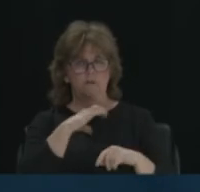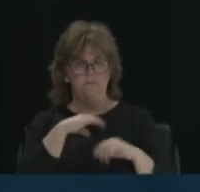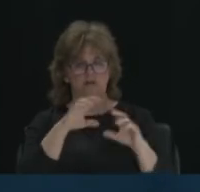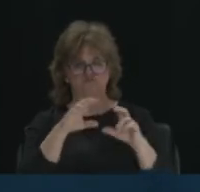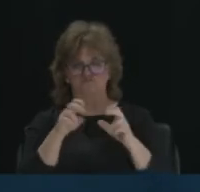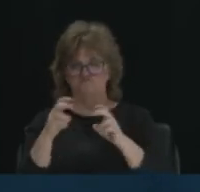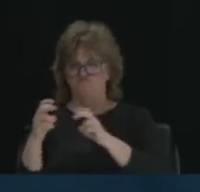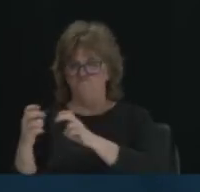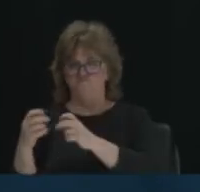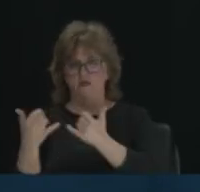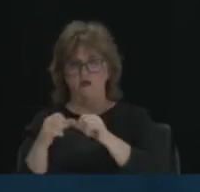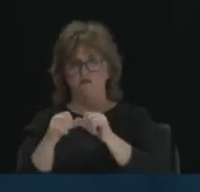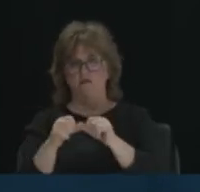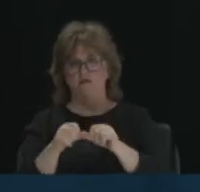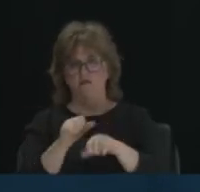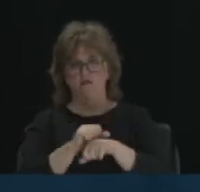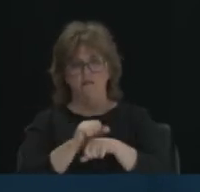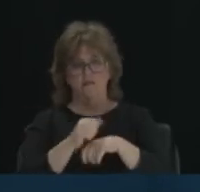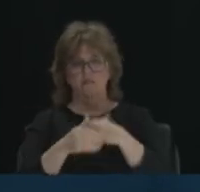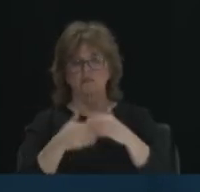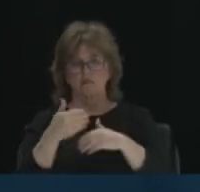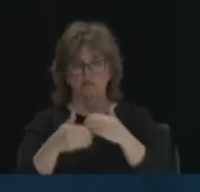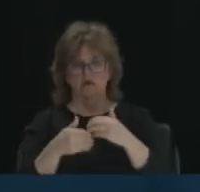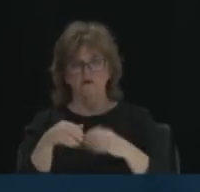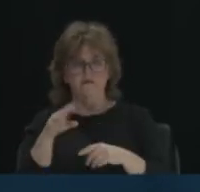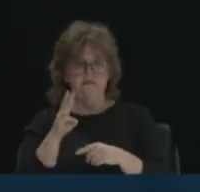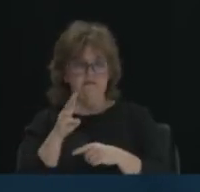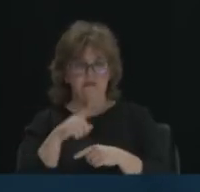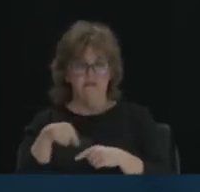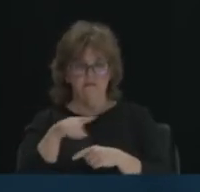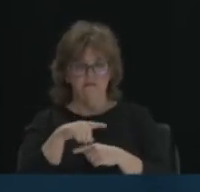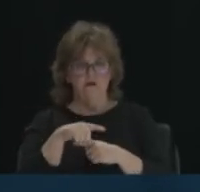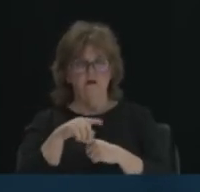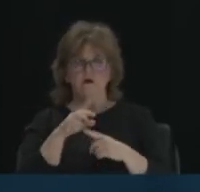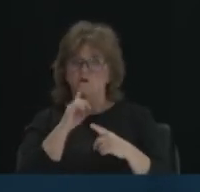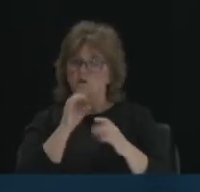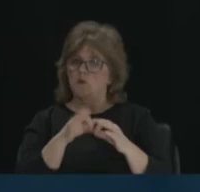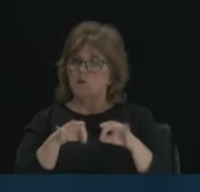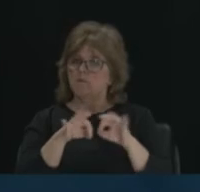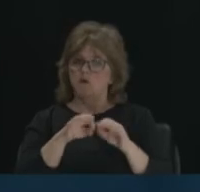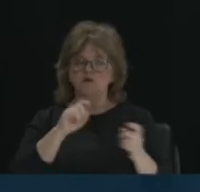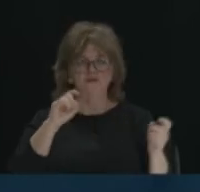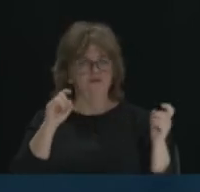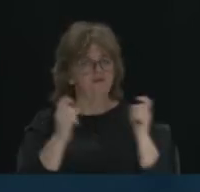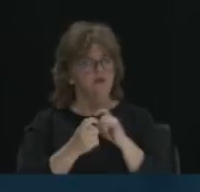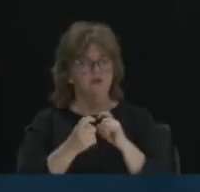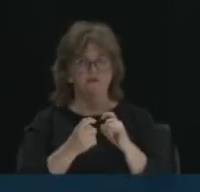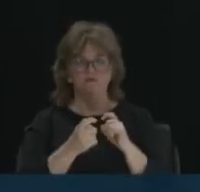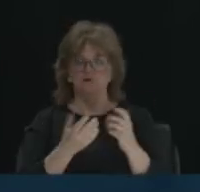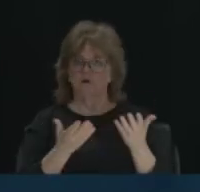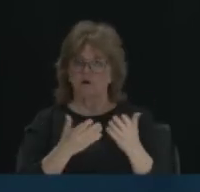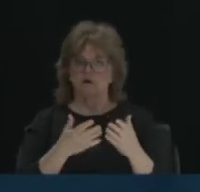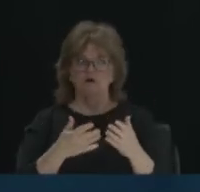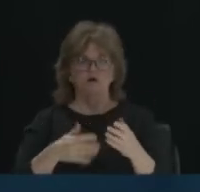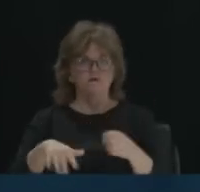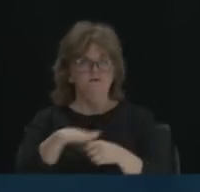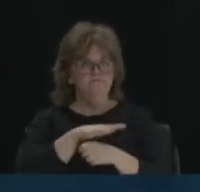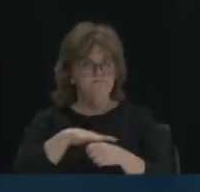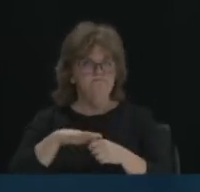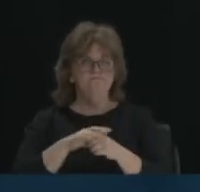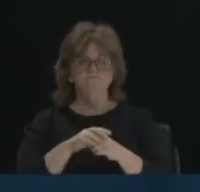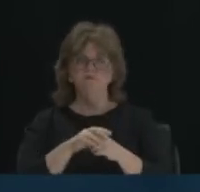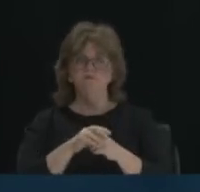of those standing committees are what we call our 21st century game changers. And five of those, ones I just named, are a part of